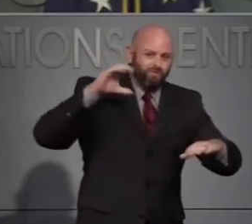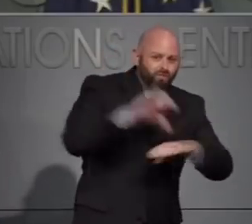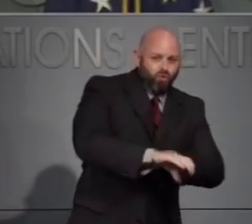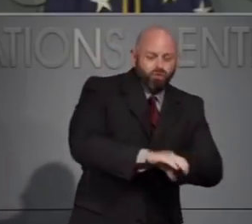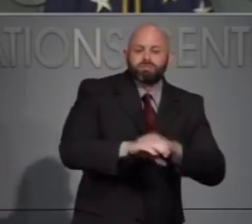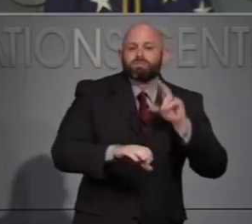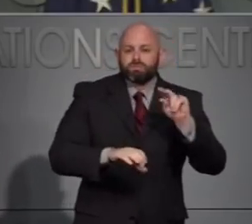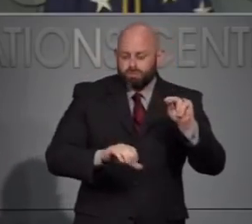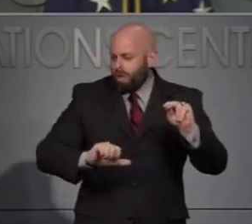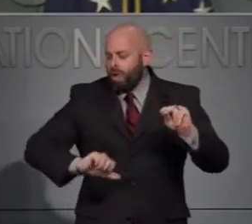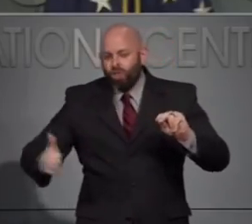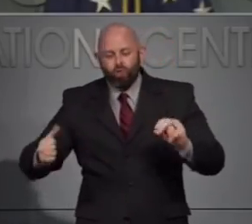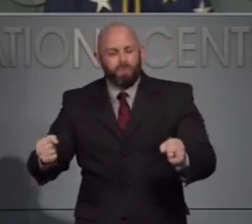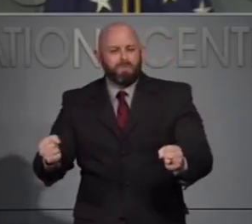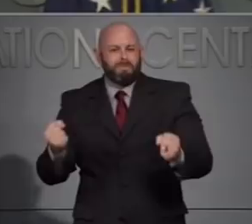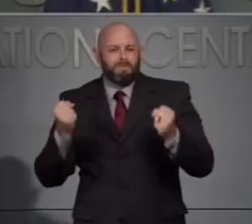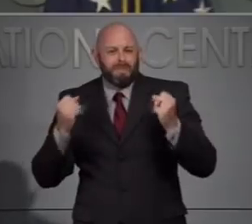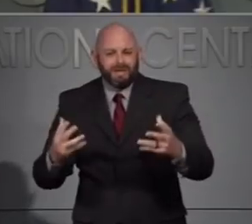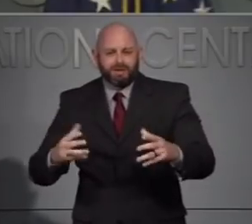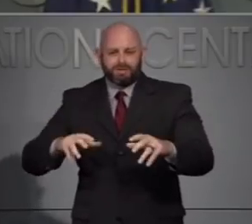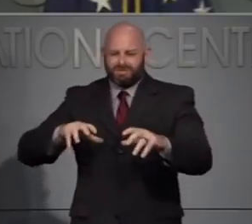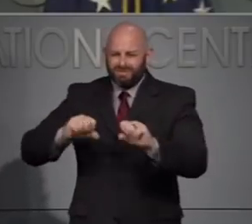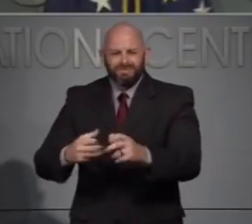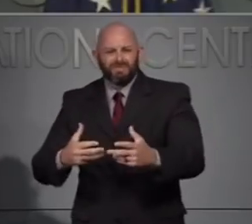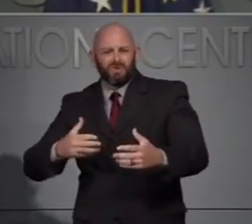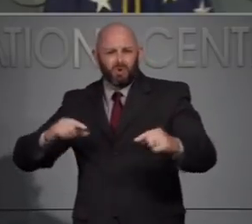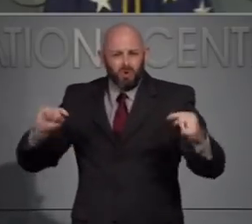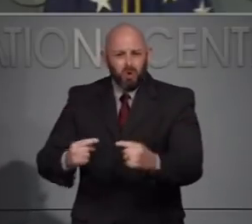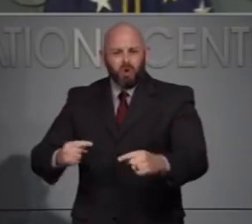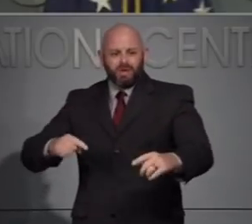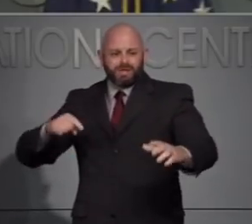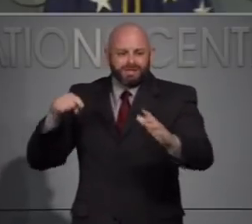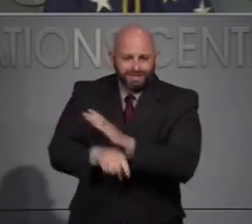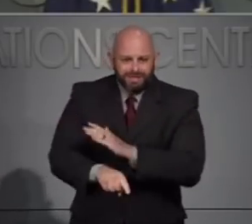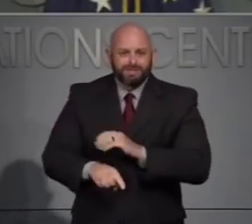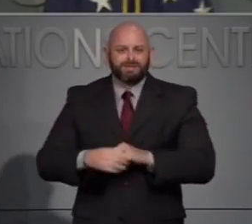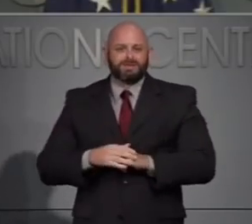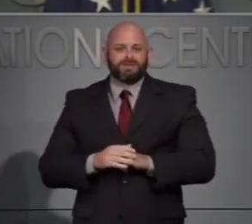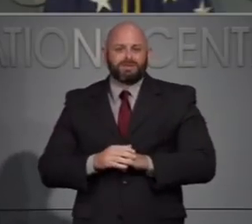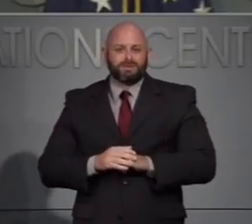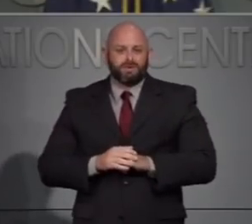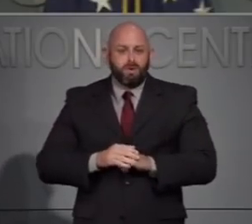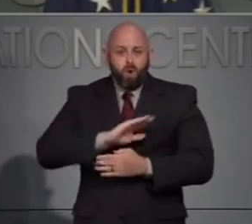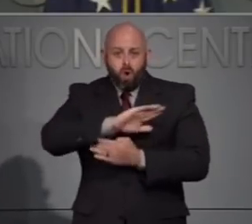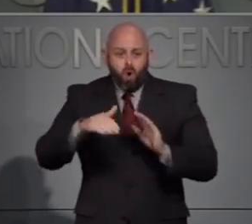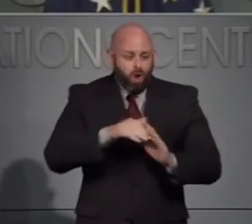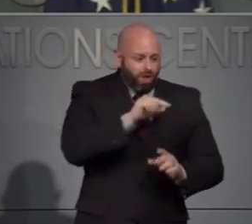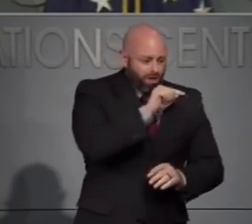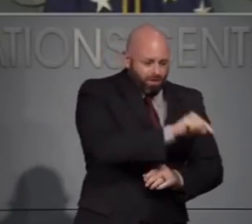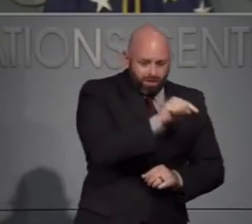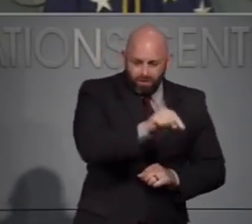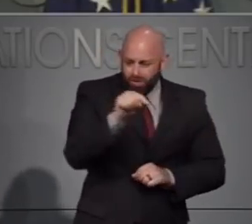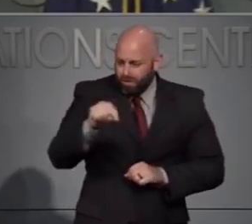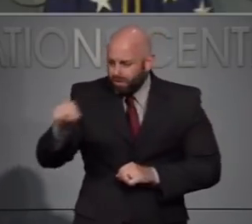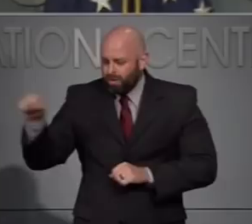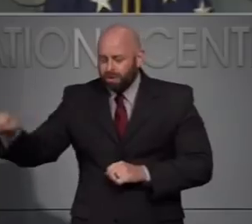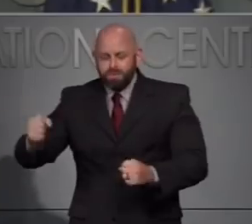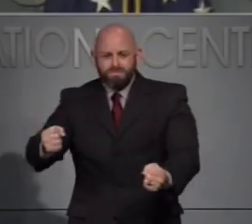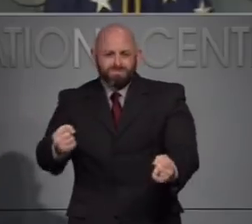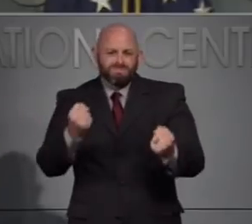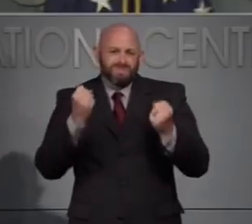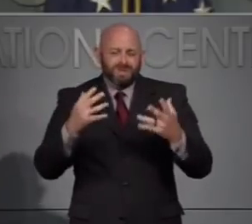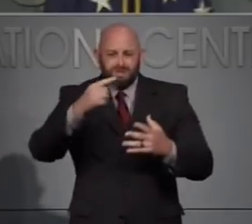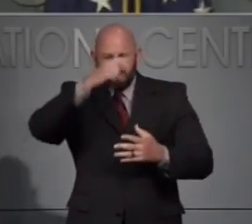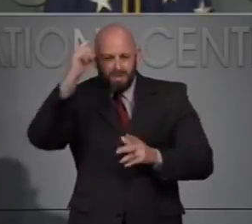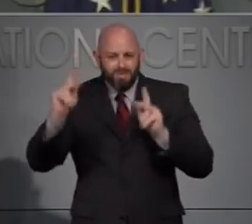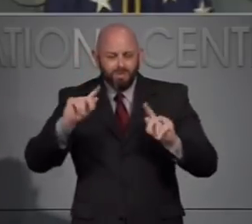harmed, injured, or killed. Added together, their lives and their stories have made this spotlight